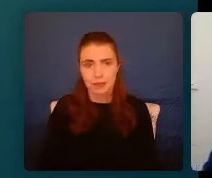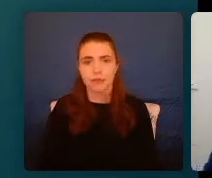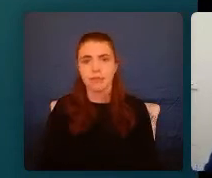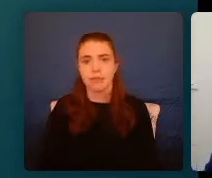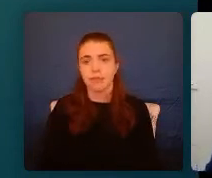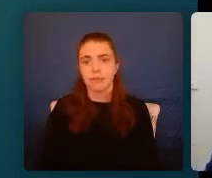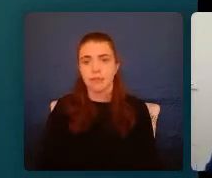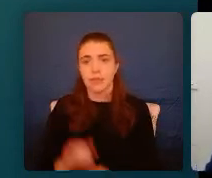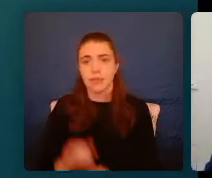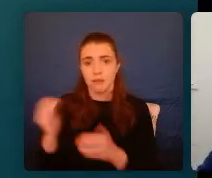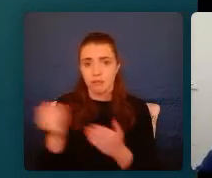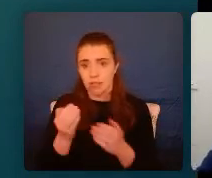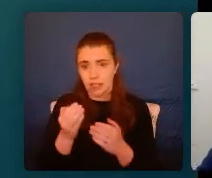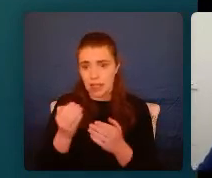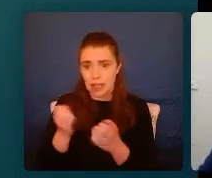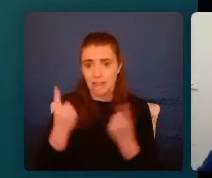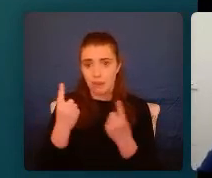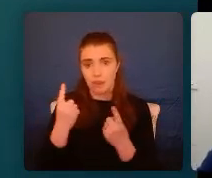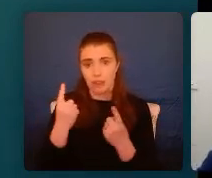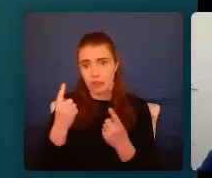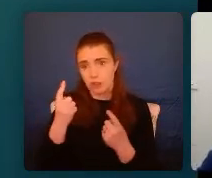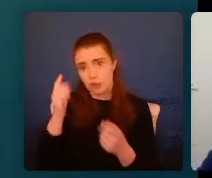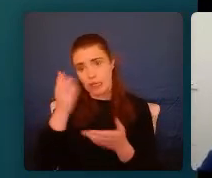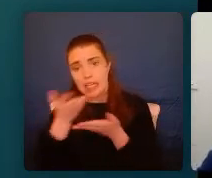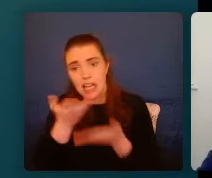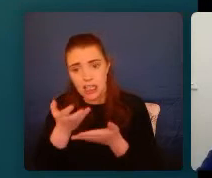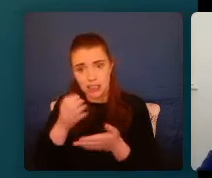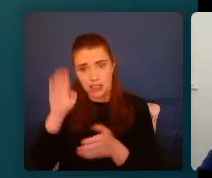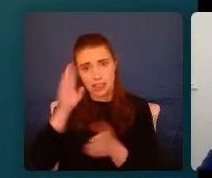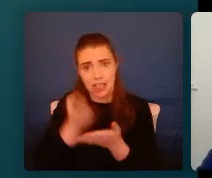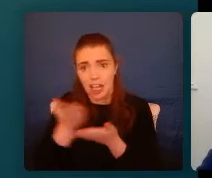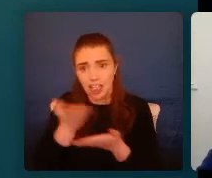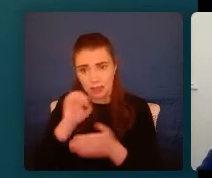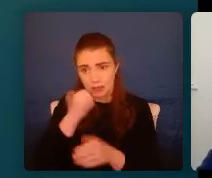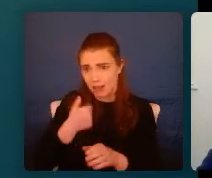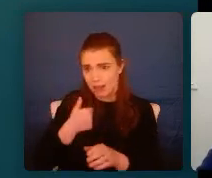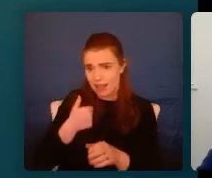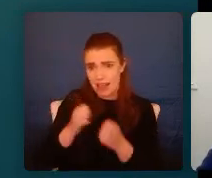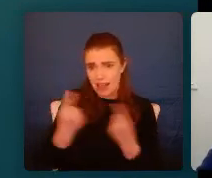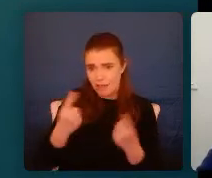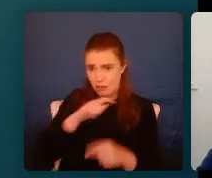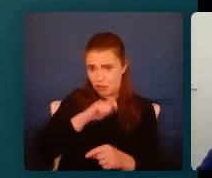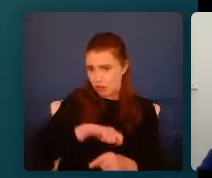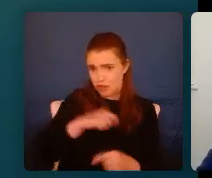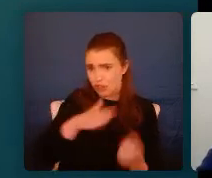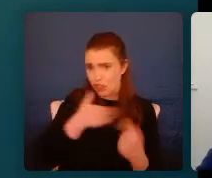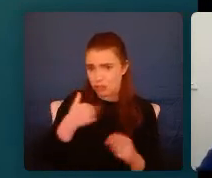everyone to a psychologist because, you know, trust me, I'm a psychologist and everyone trusts us. Shouldn't they or don't they?